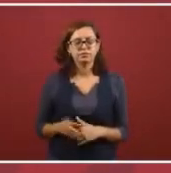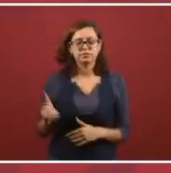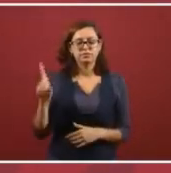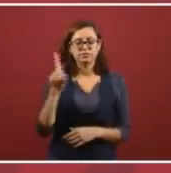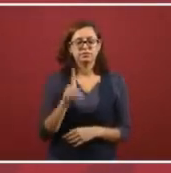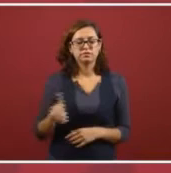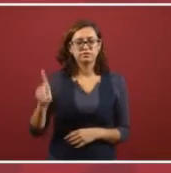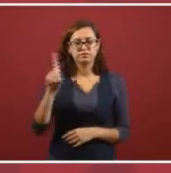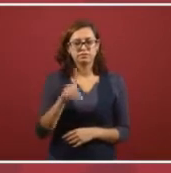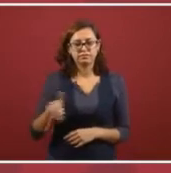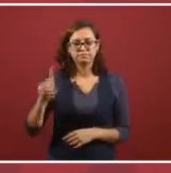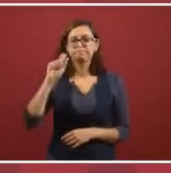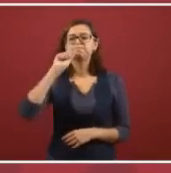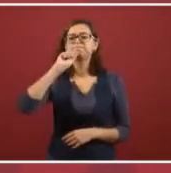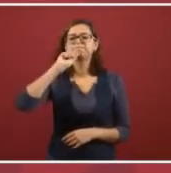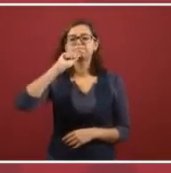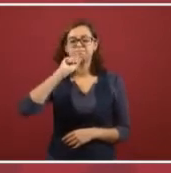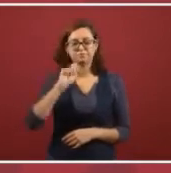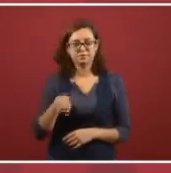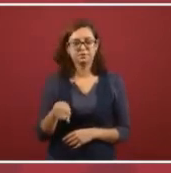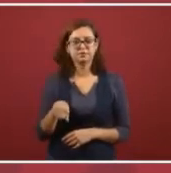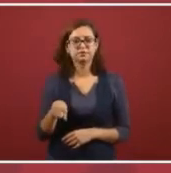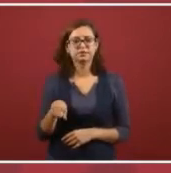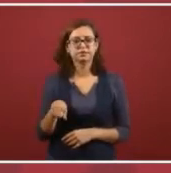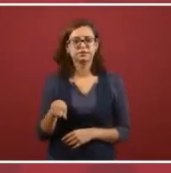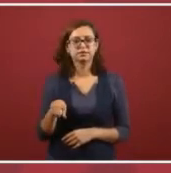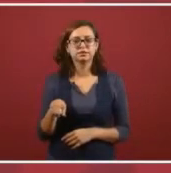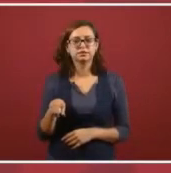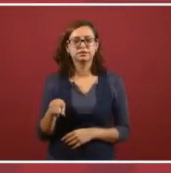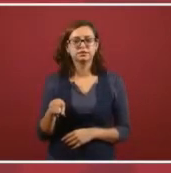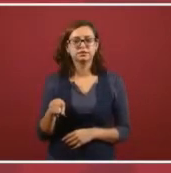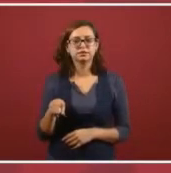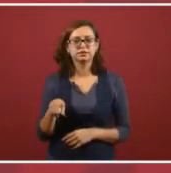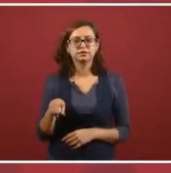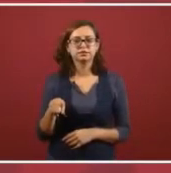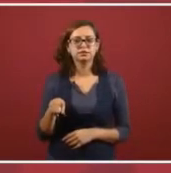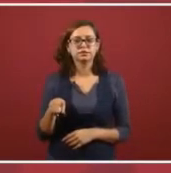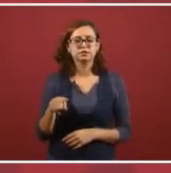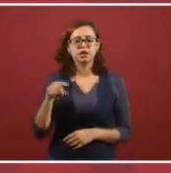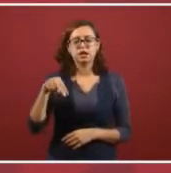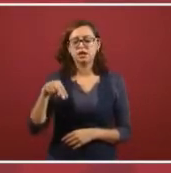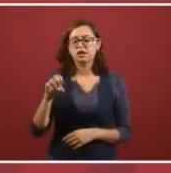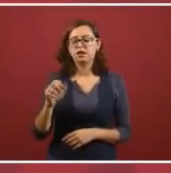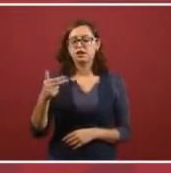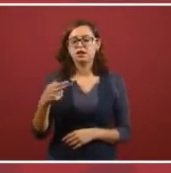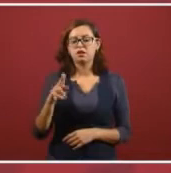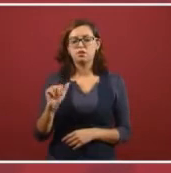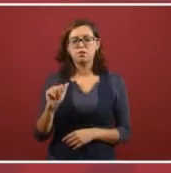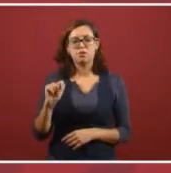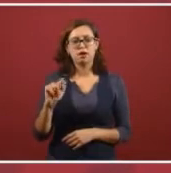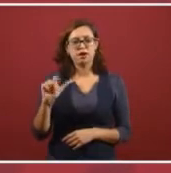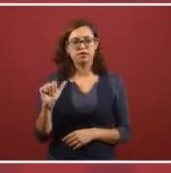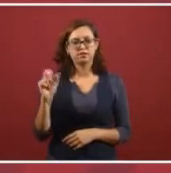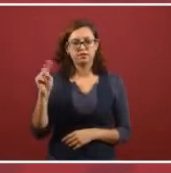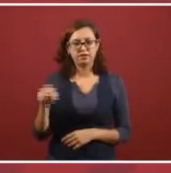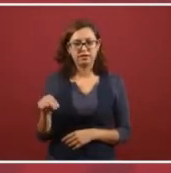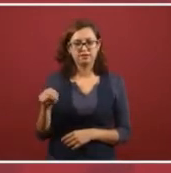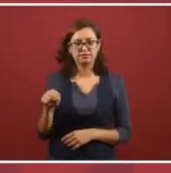And on Sunday, we're going to Nahuatlán,